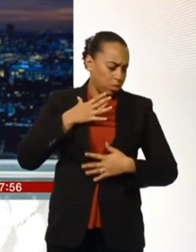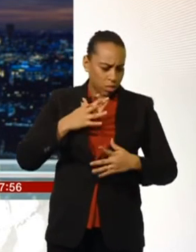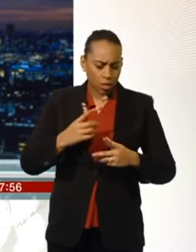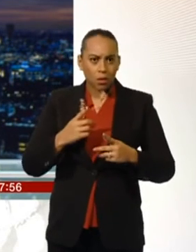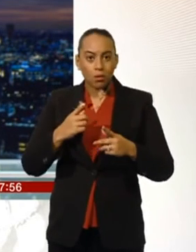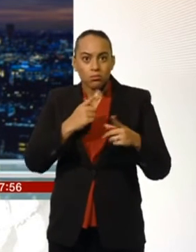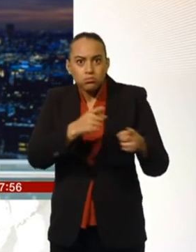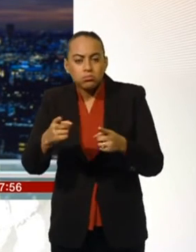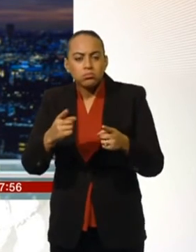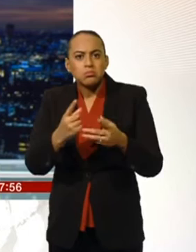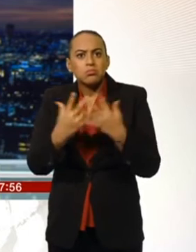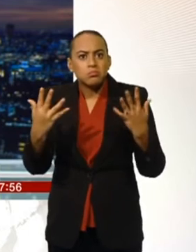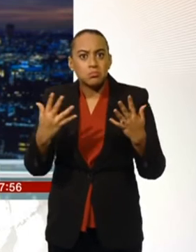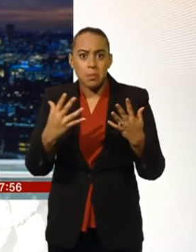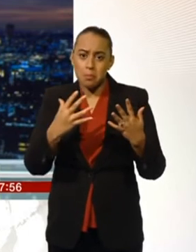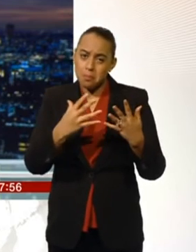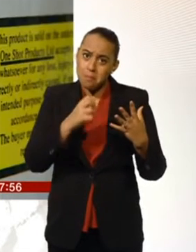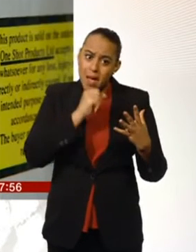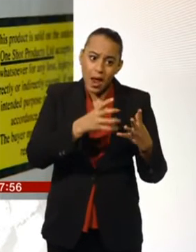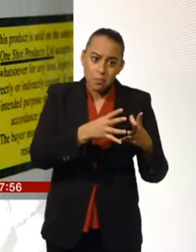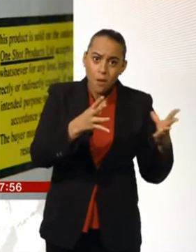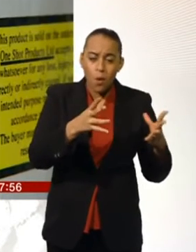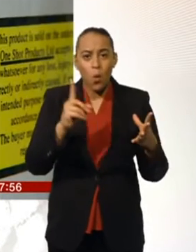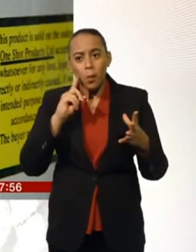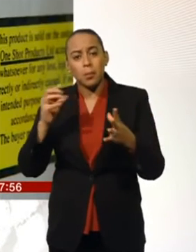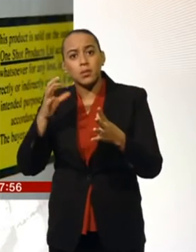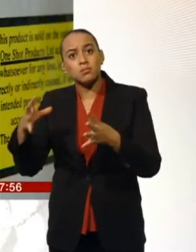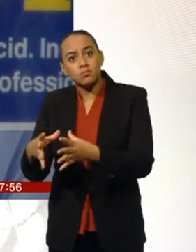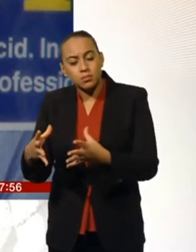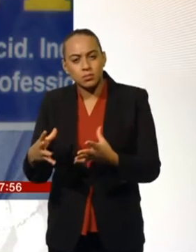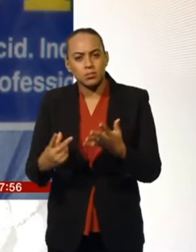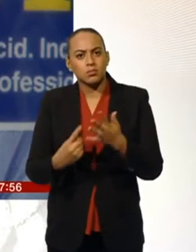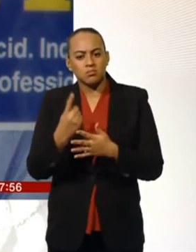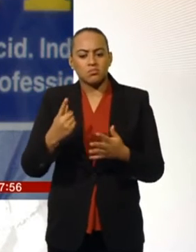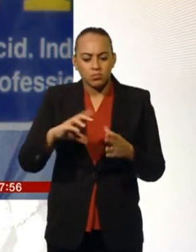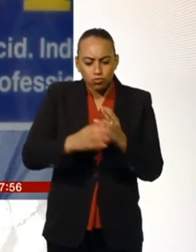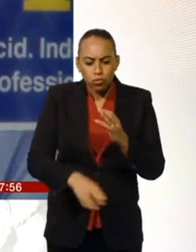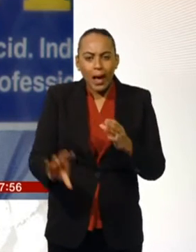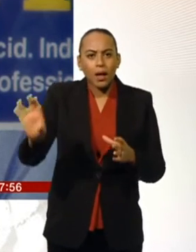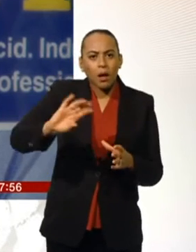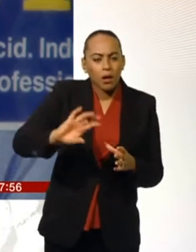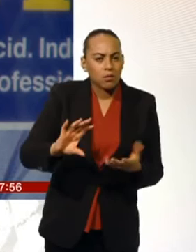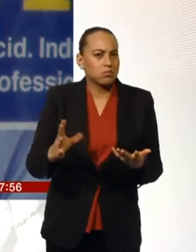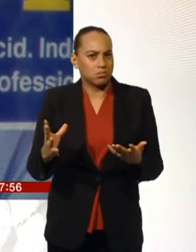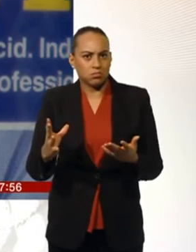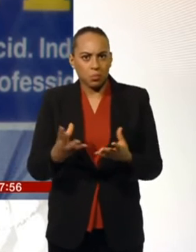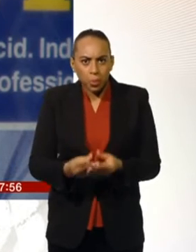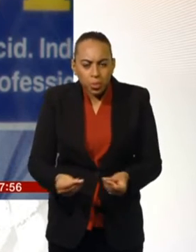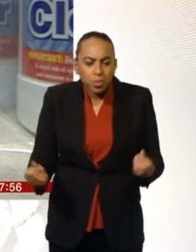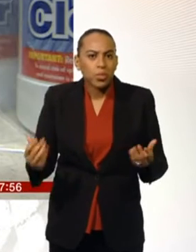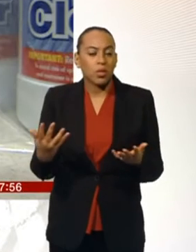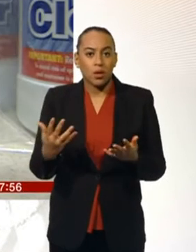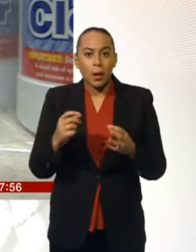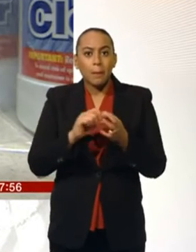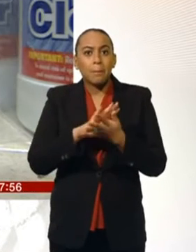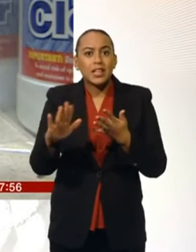2012, according to figures from the Met. Drain cleaner, sulfuric acid and bleach were among the substances used in the 26 attacks in the